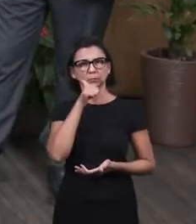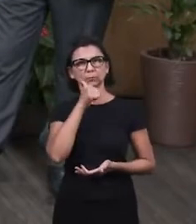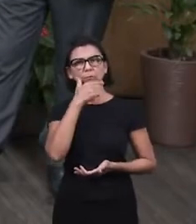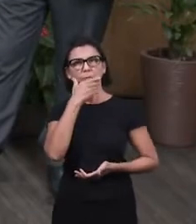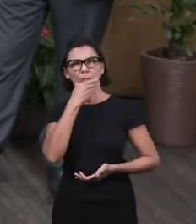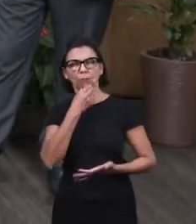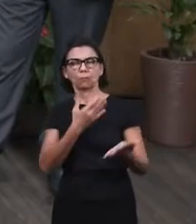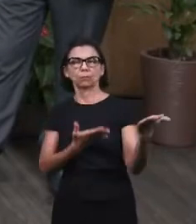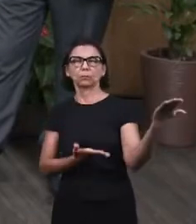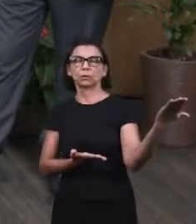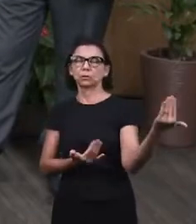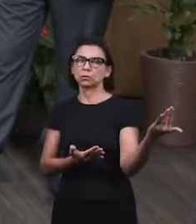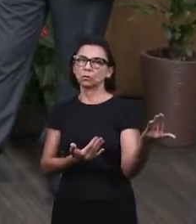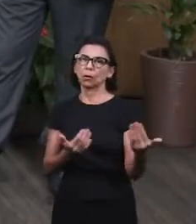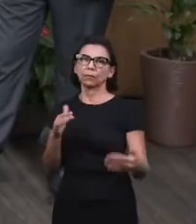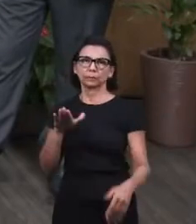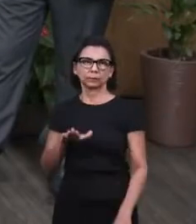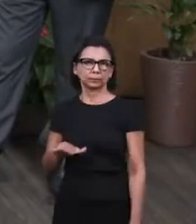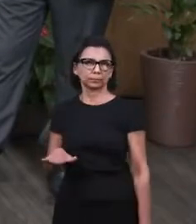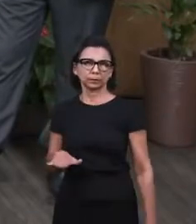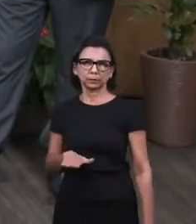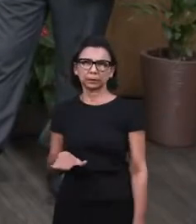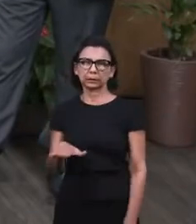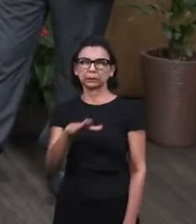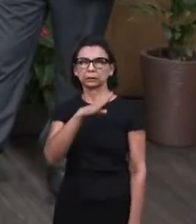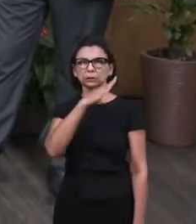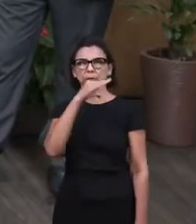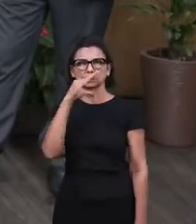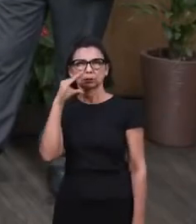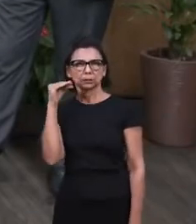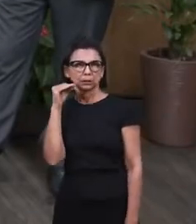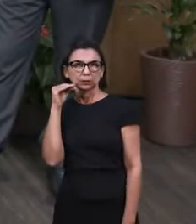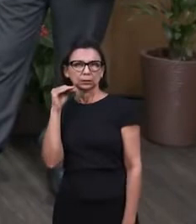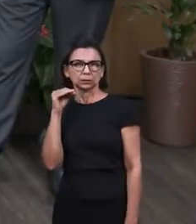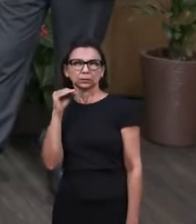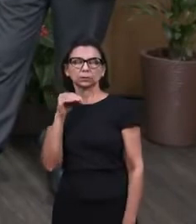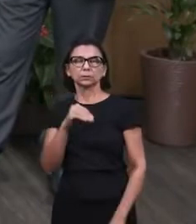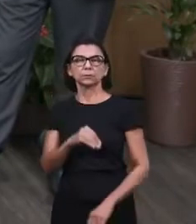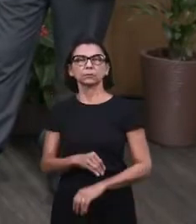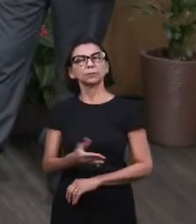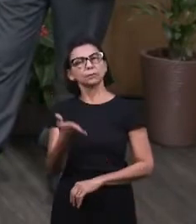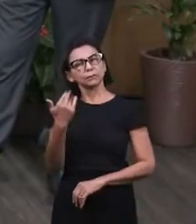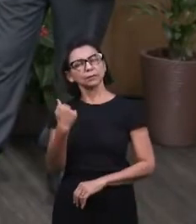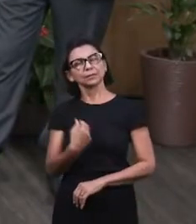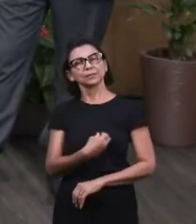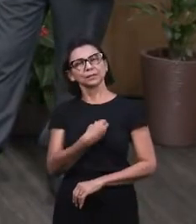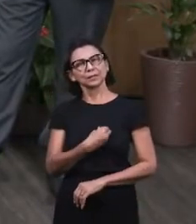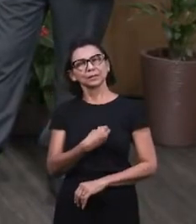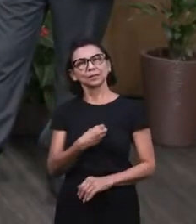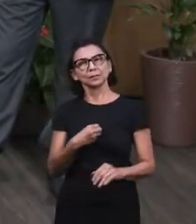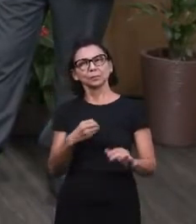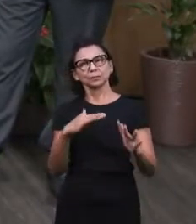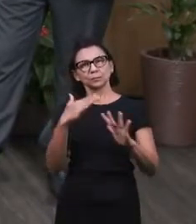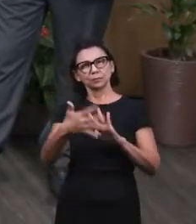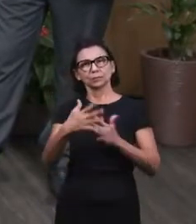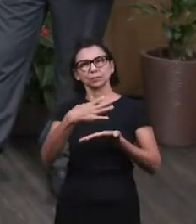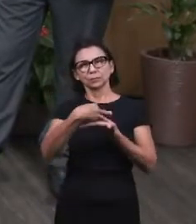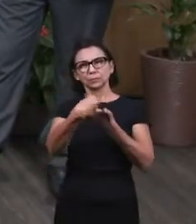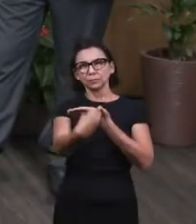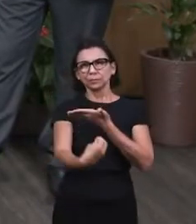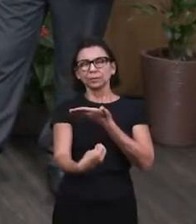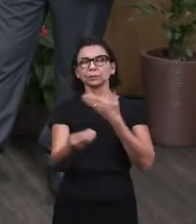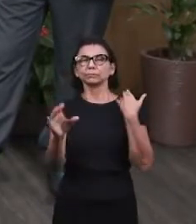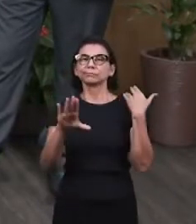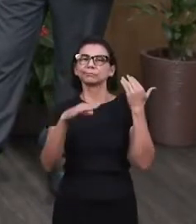you who are watching us, youth, children, adults, participate